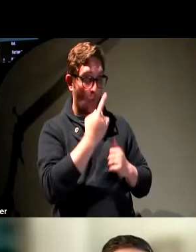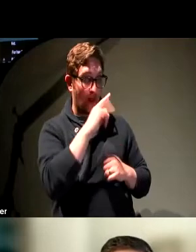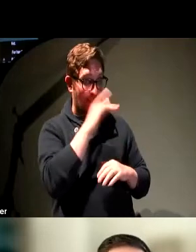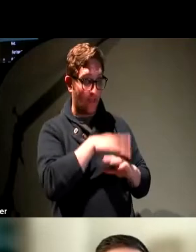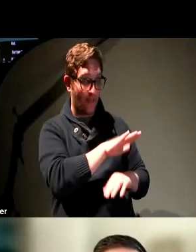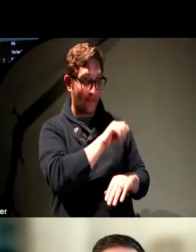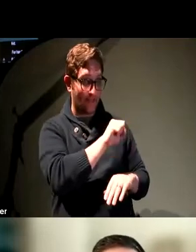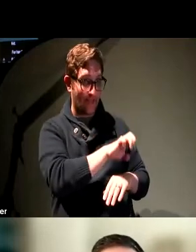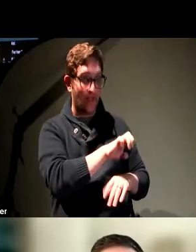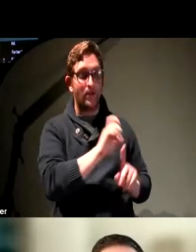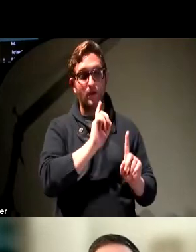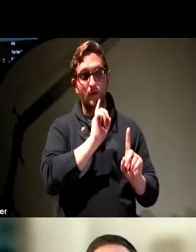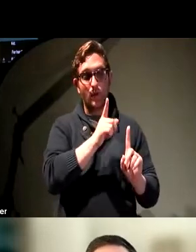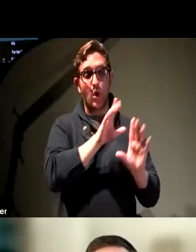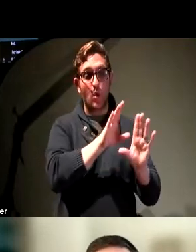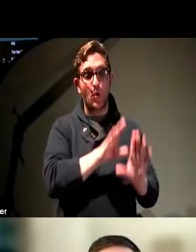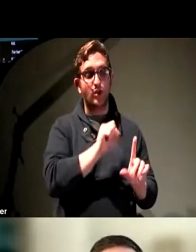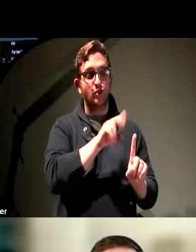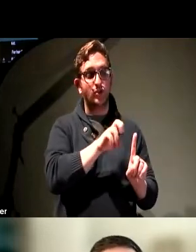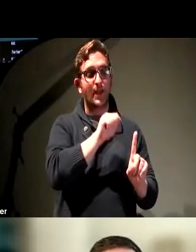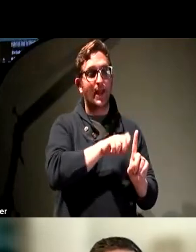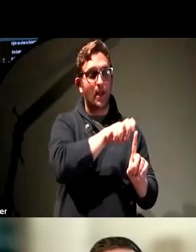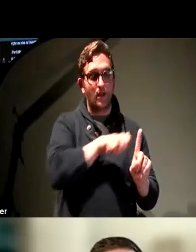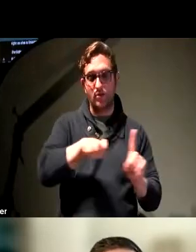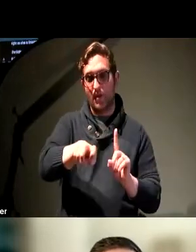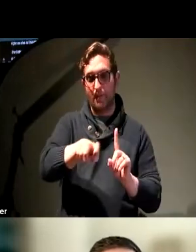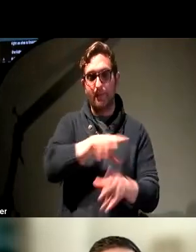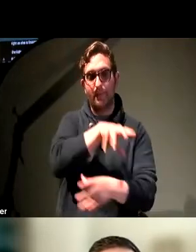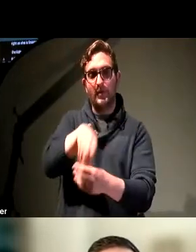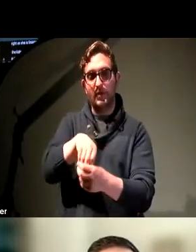it's really great that she can still jump on and participate via Zoom.